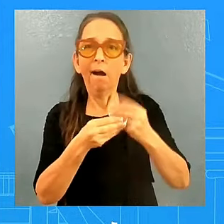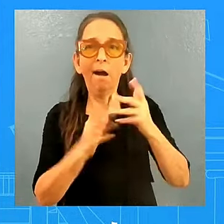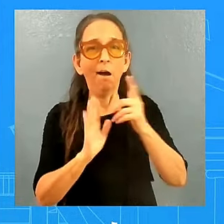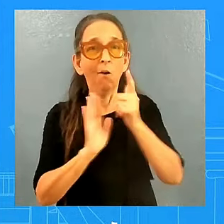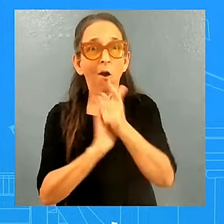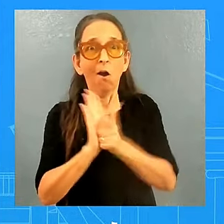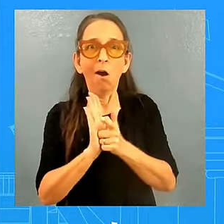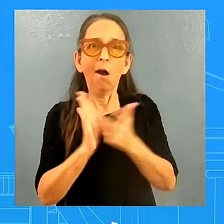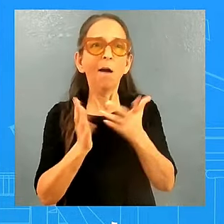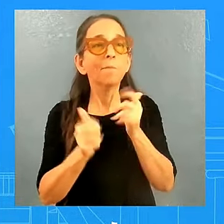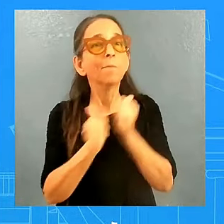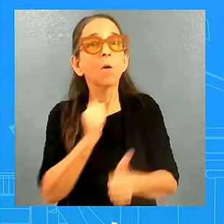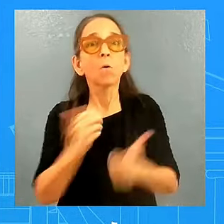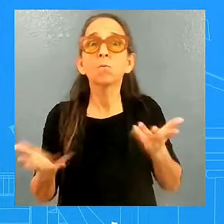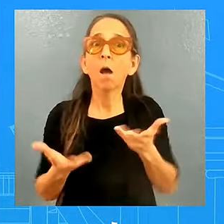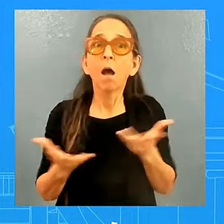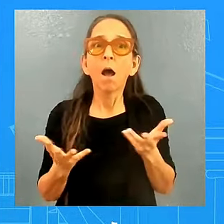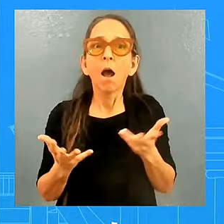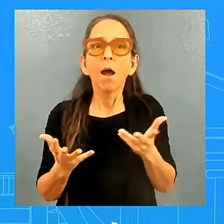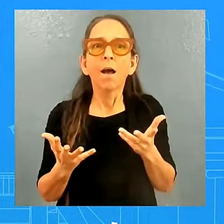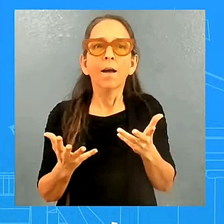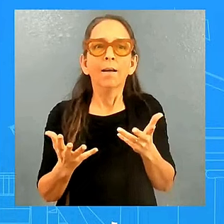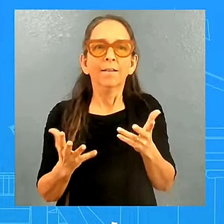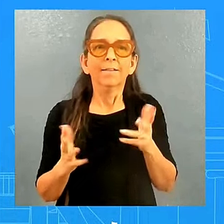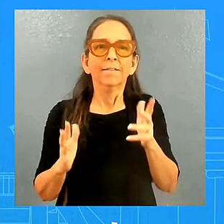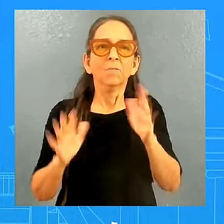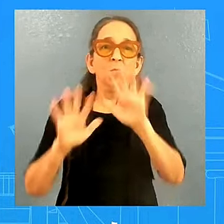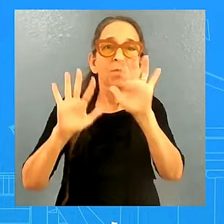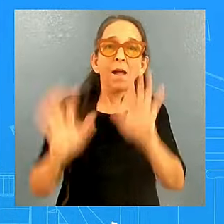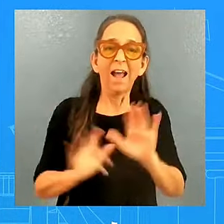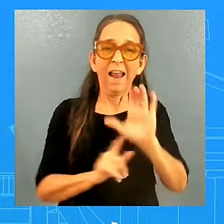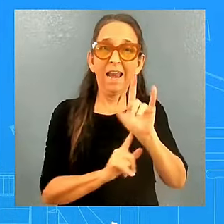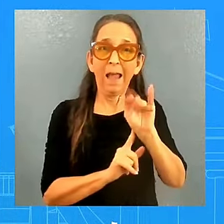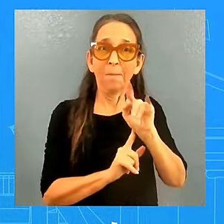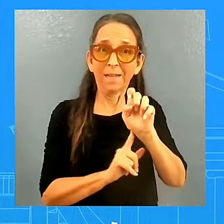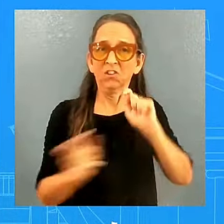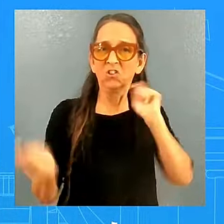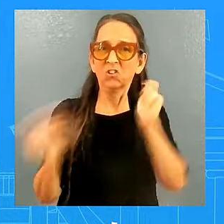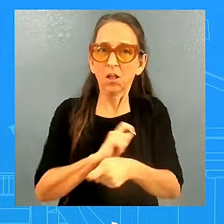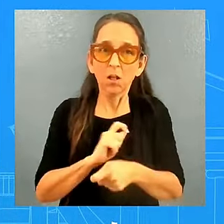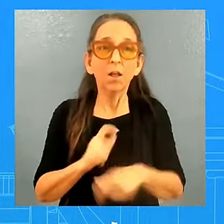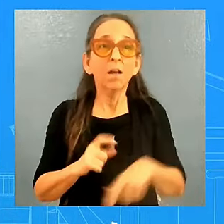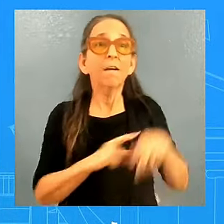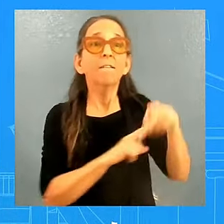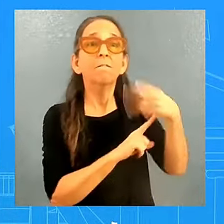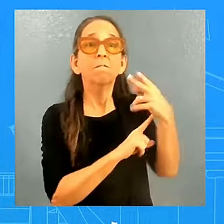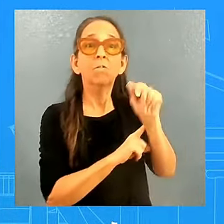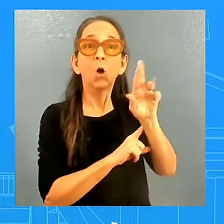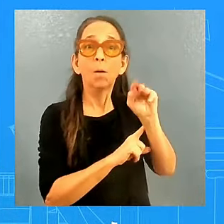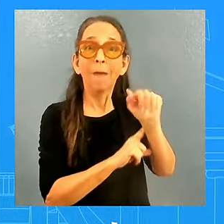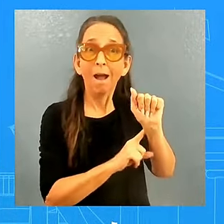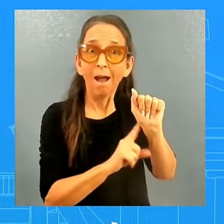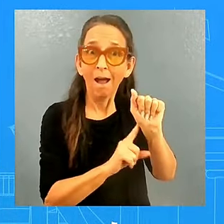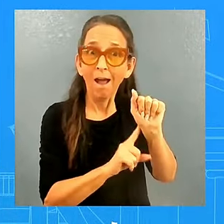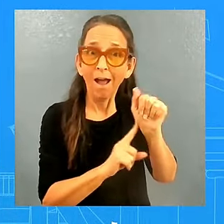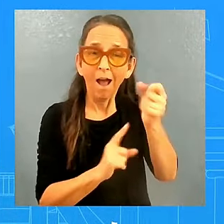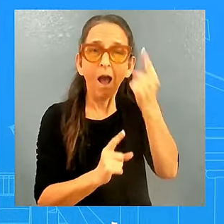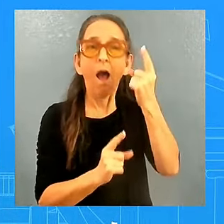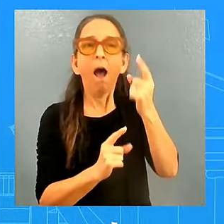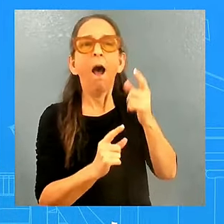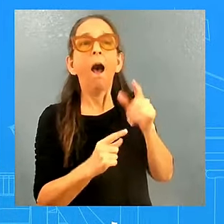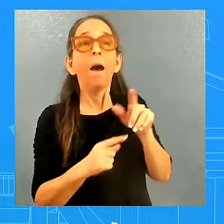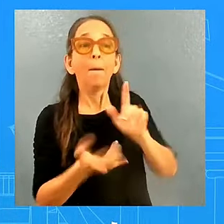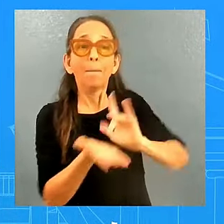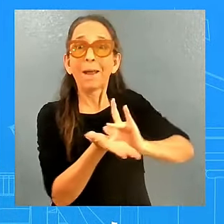beating Big Pharma. When you think about Medicare now being able to negotiate. And not only that, you're obviously to negotiate to